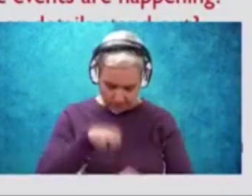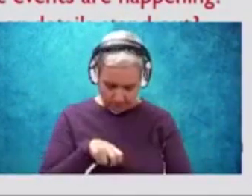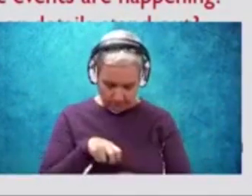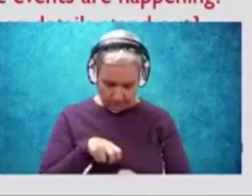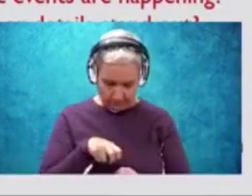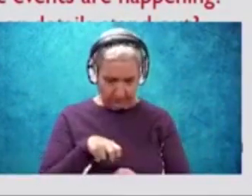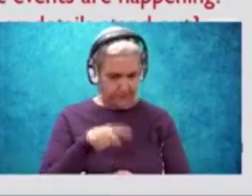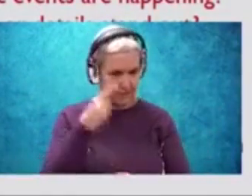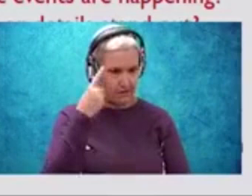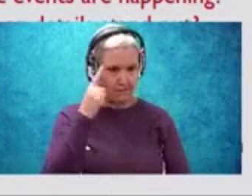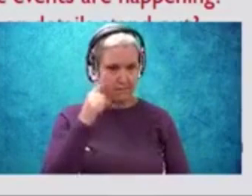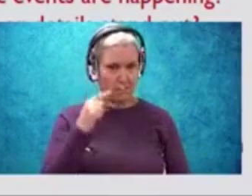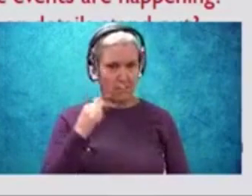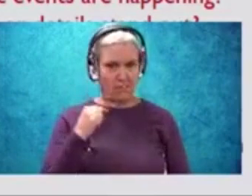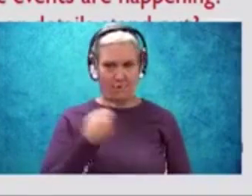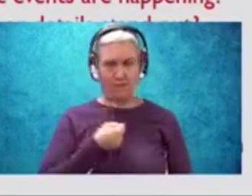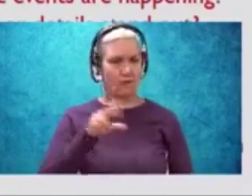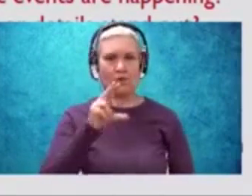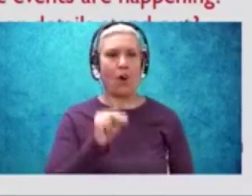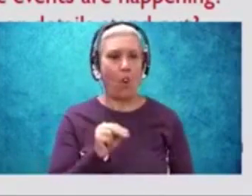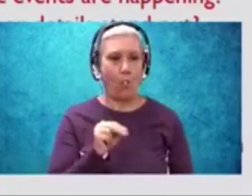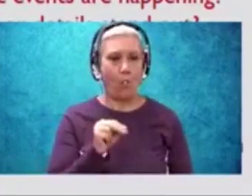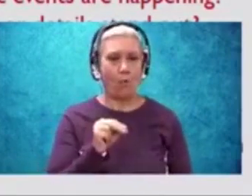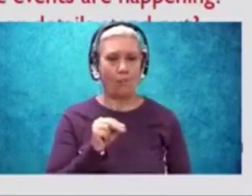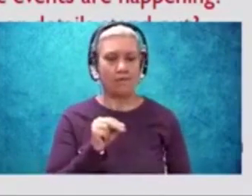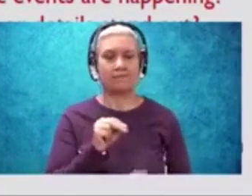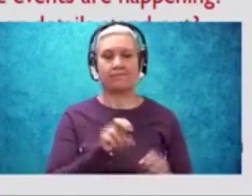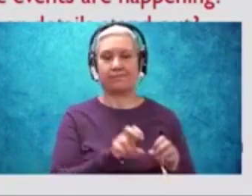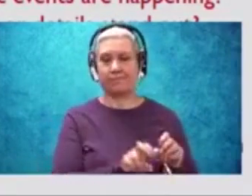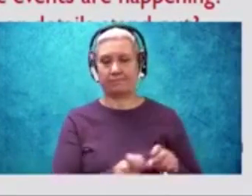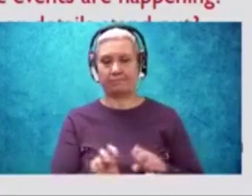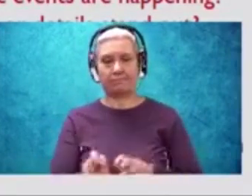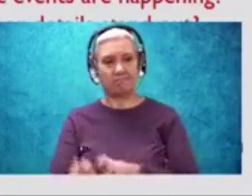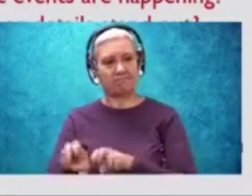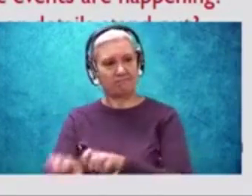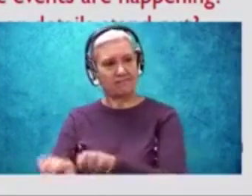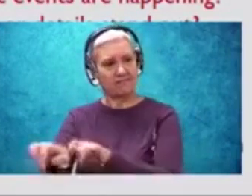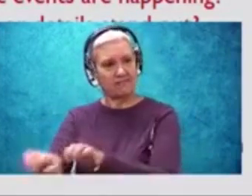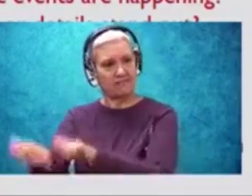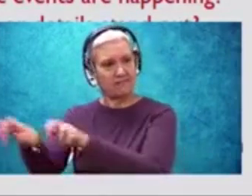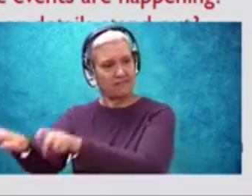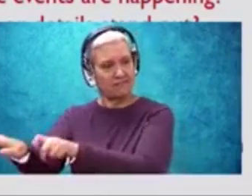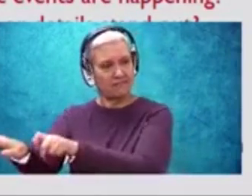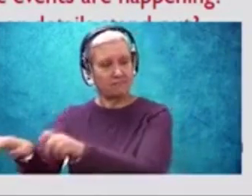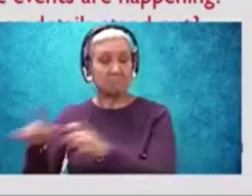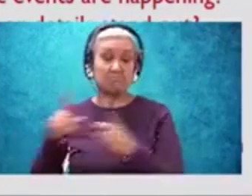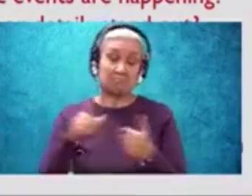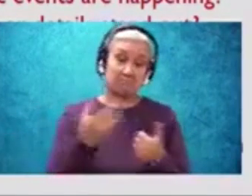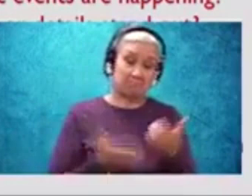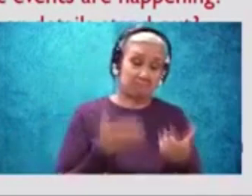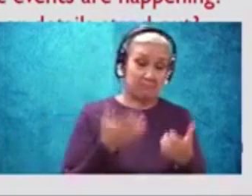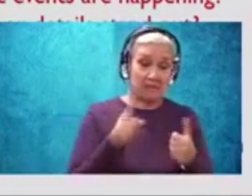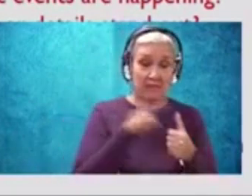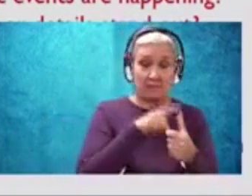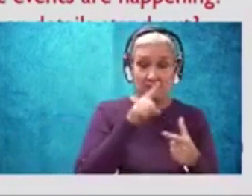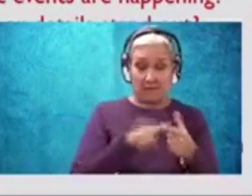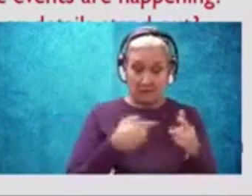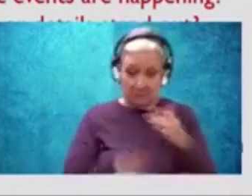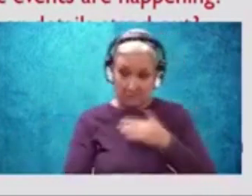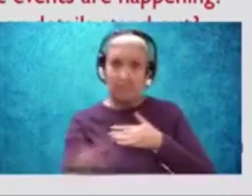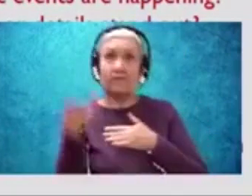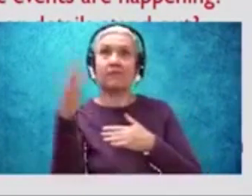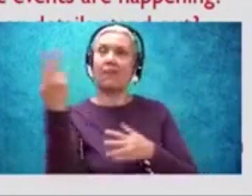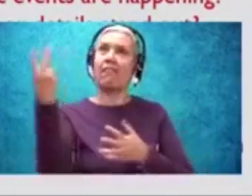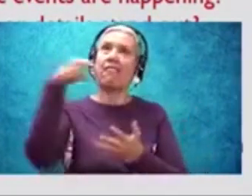for us, not at us, and march single file away. Maybe then, the morning we rose from our beds,